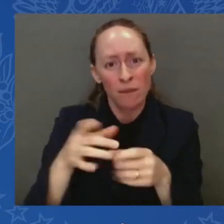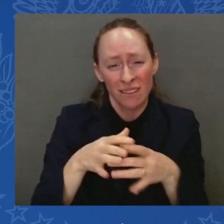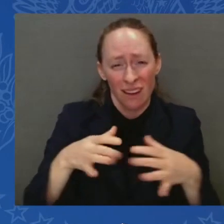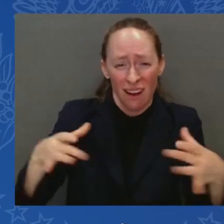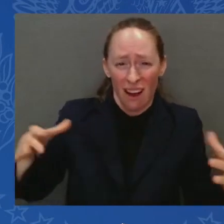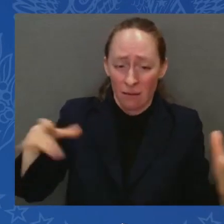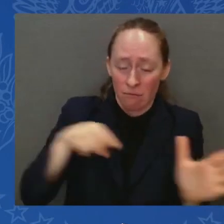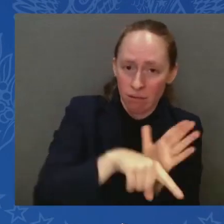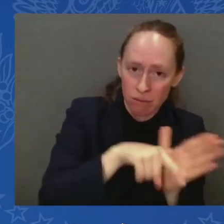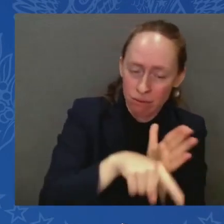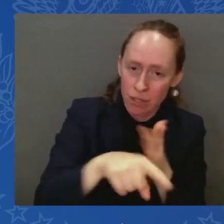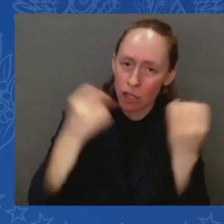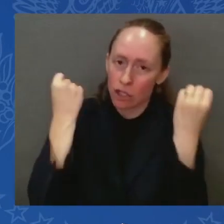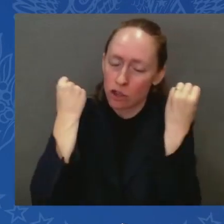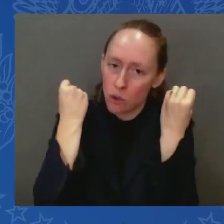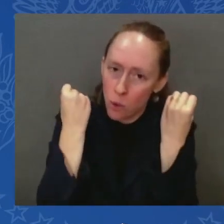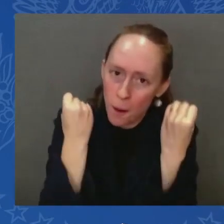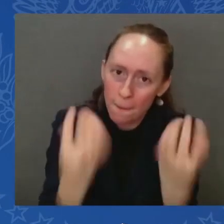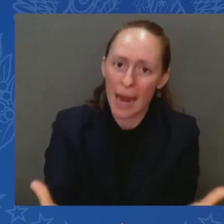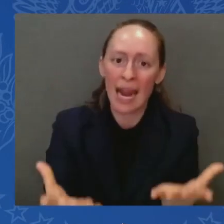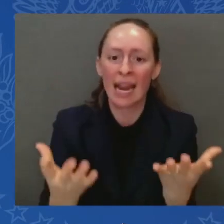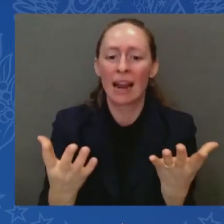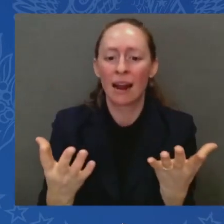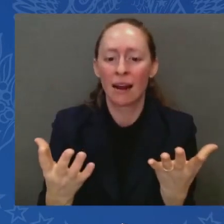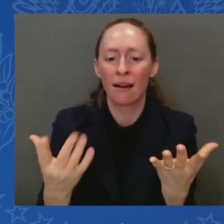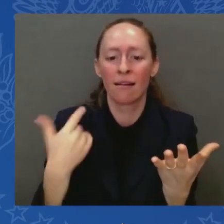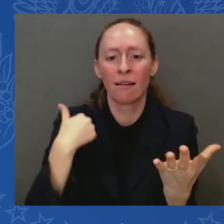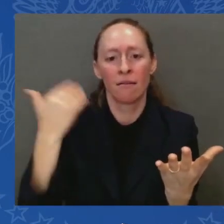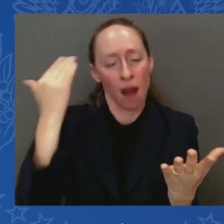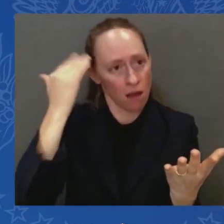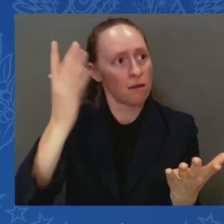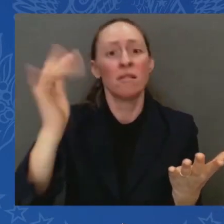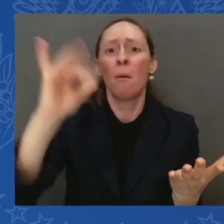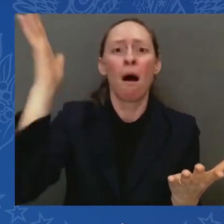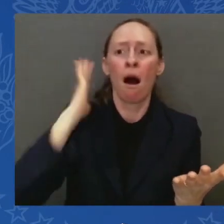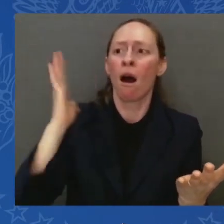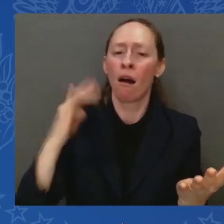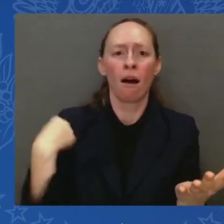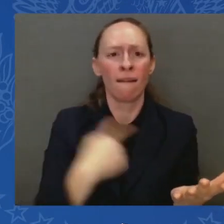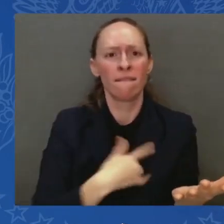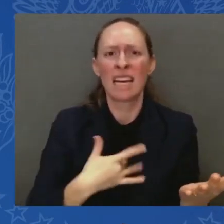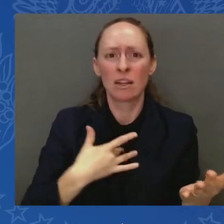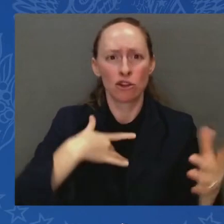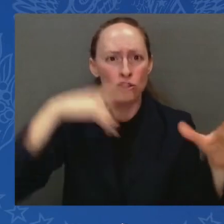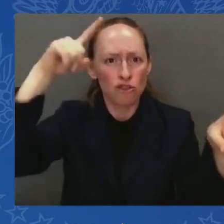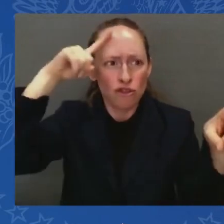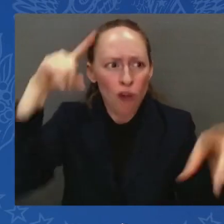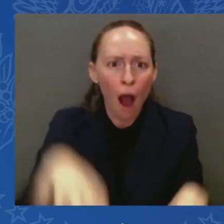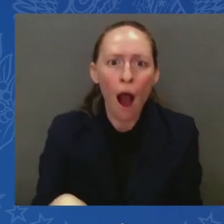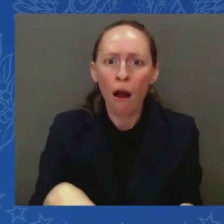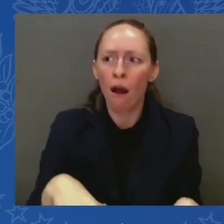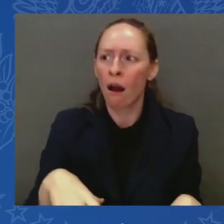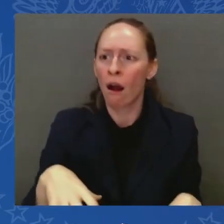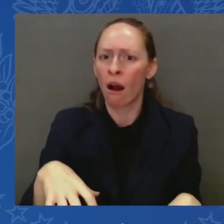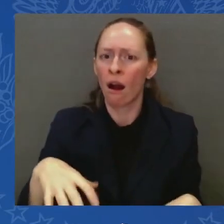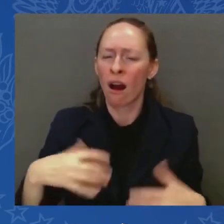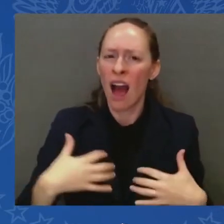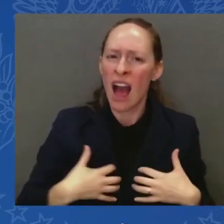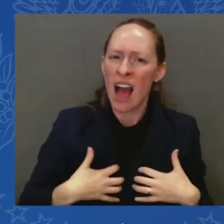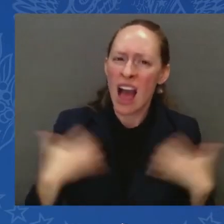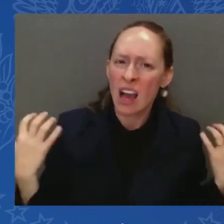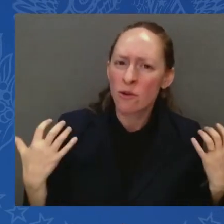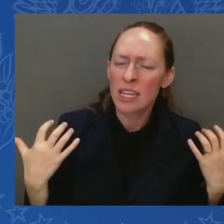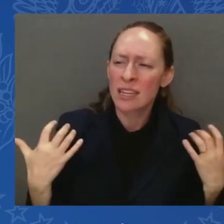pain, rage, an all-consuming rage. I understand and many Americans